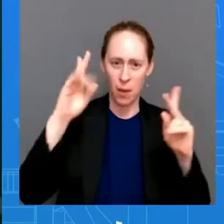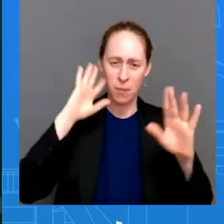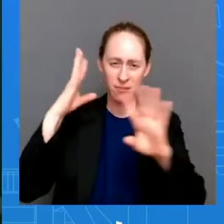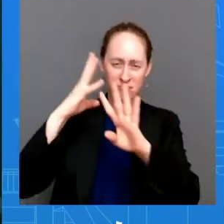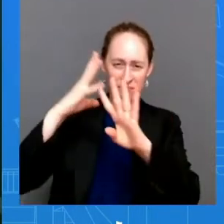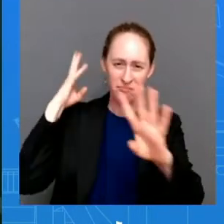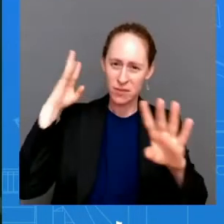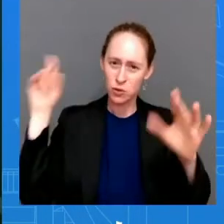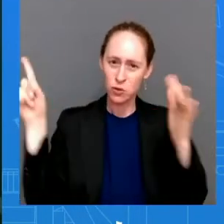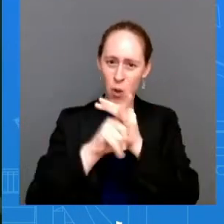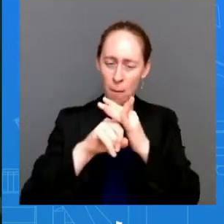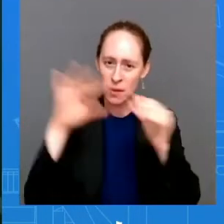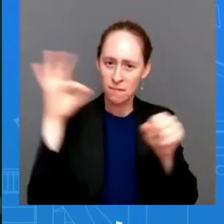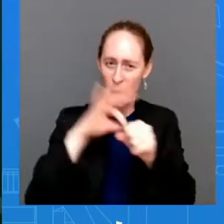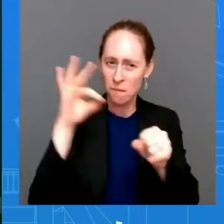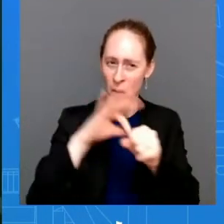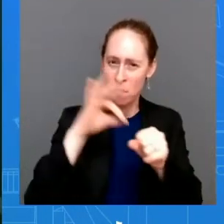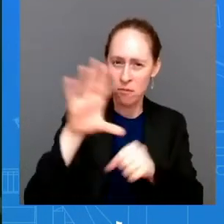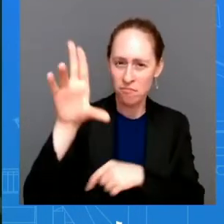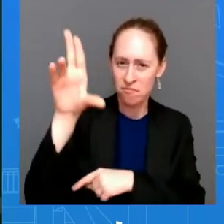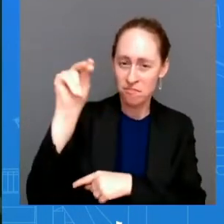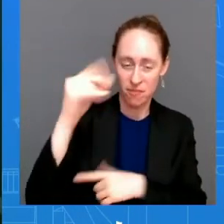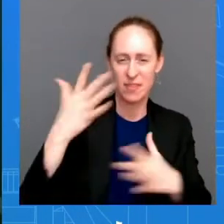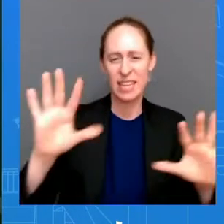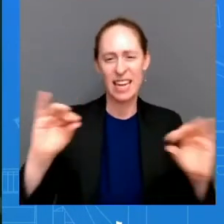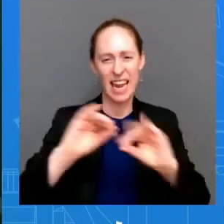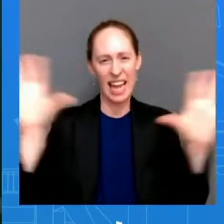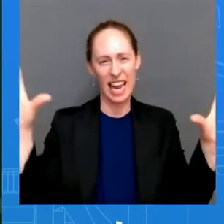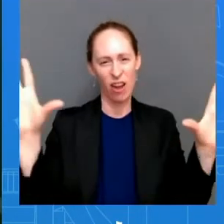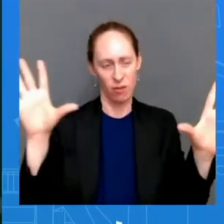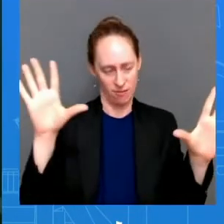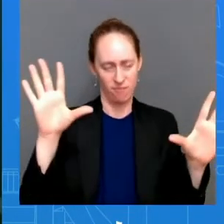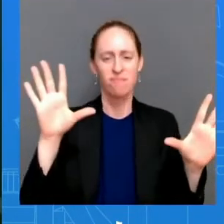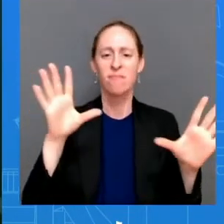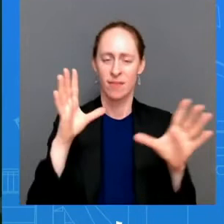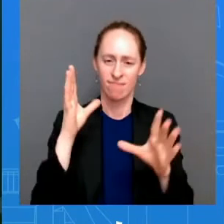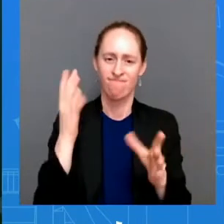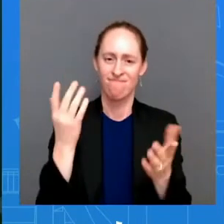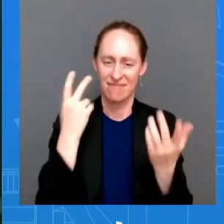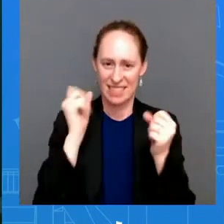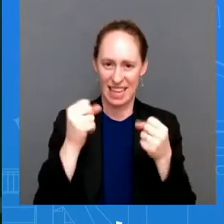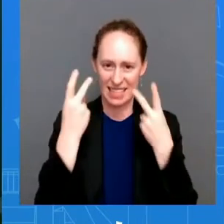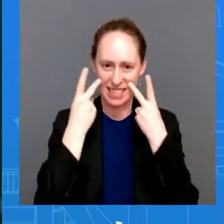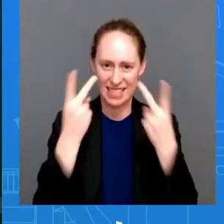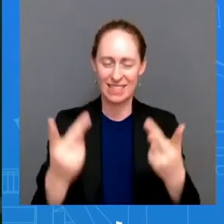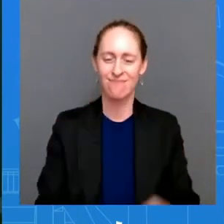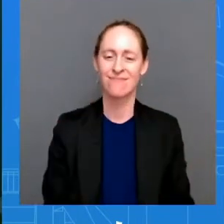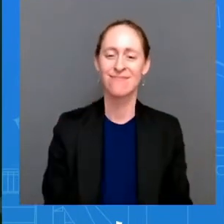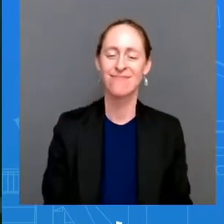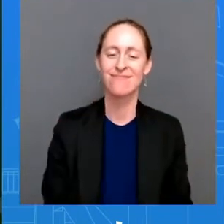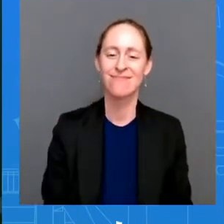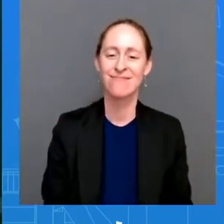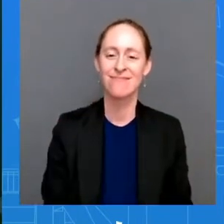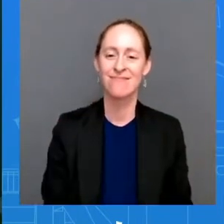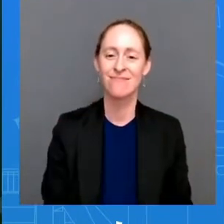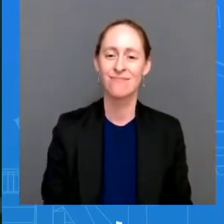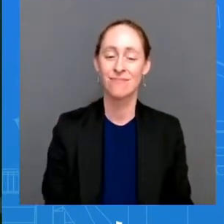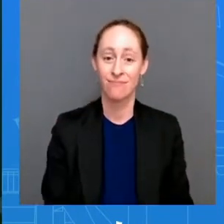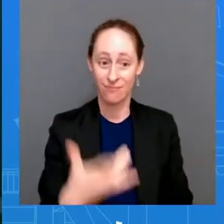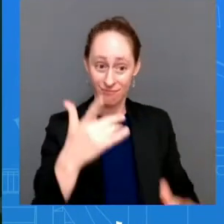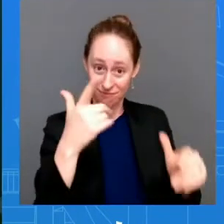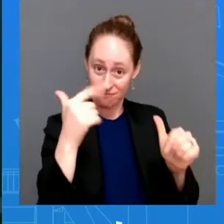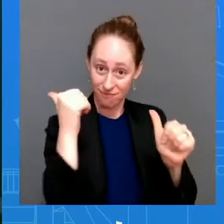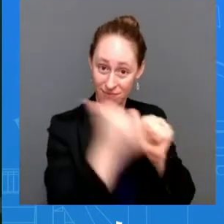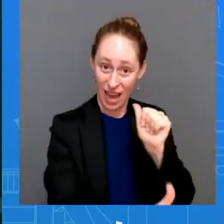eviscerated fundamental rights and access to health care Republican officials have been very clear